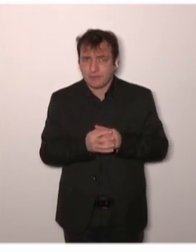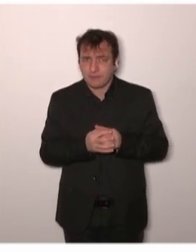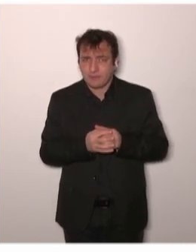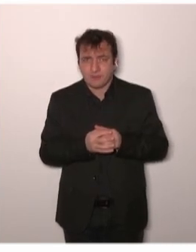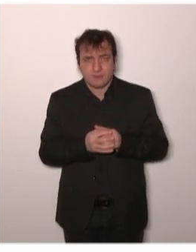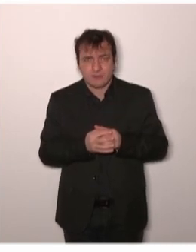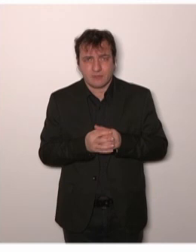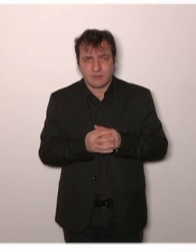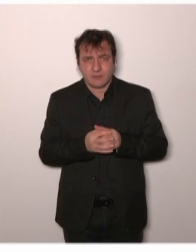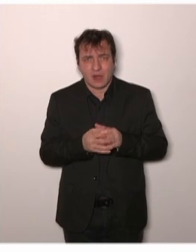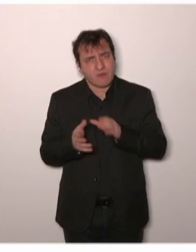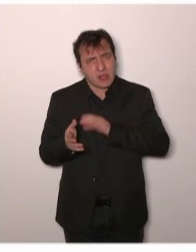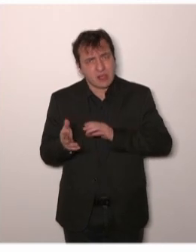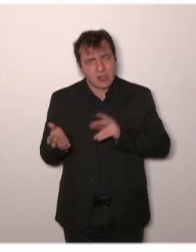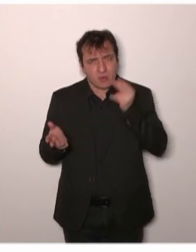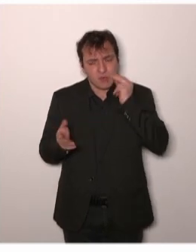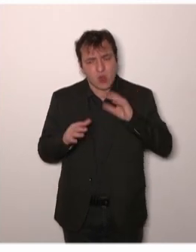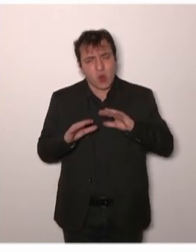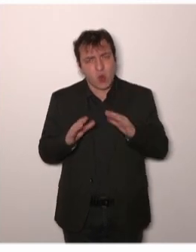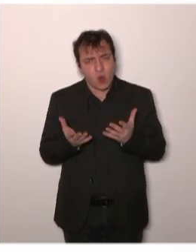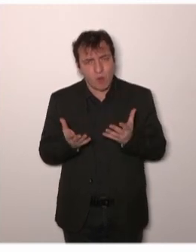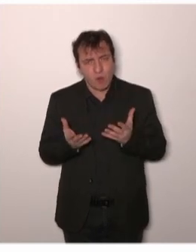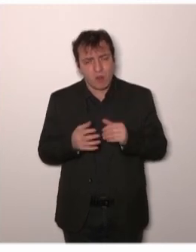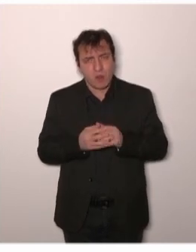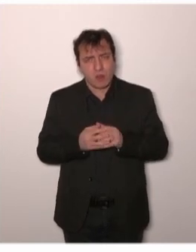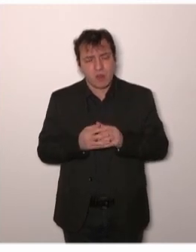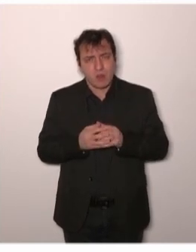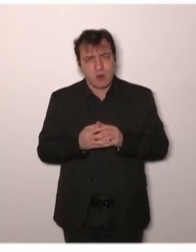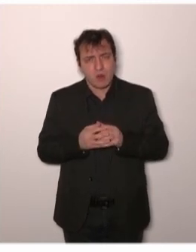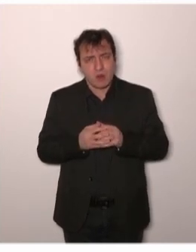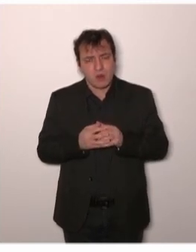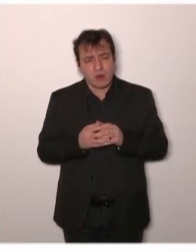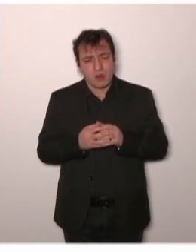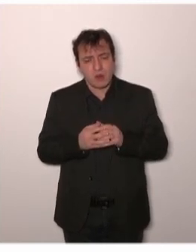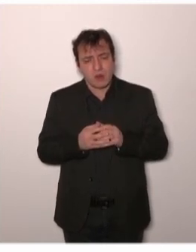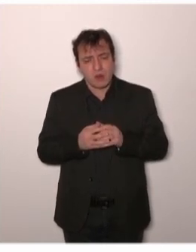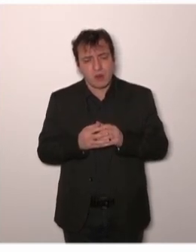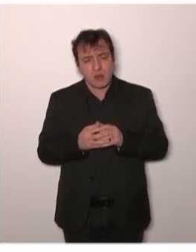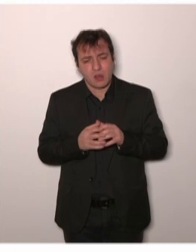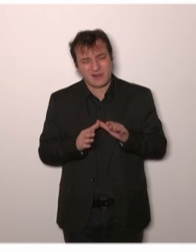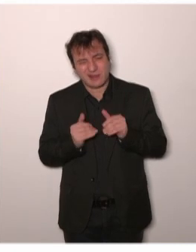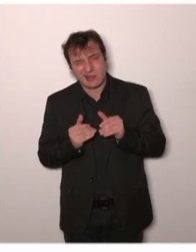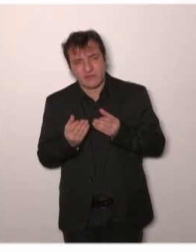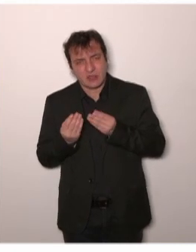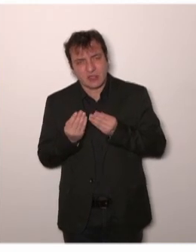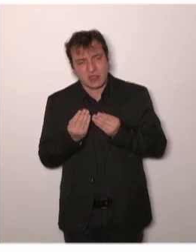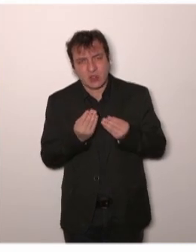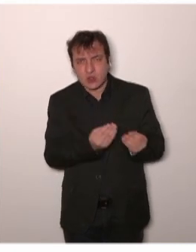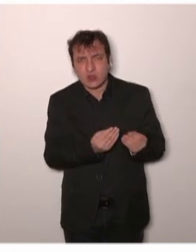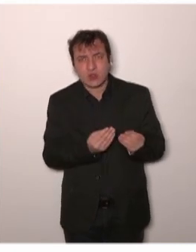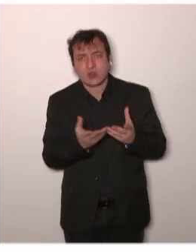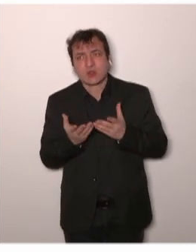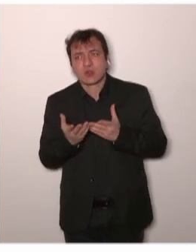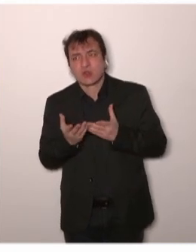spare the fact to give immuno-oncology and having a shorter duration,